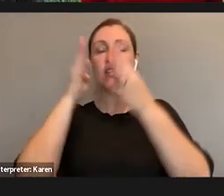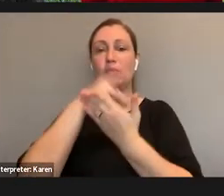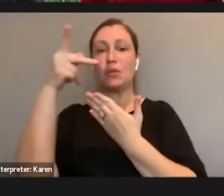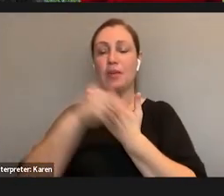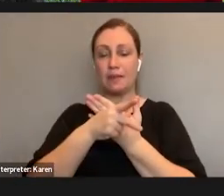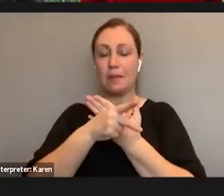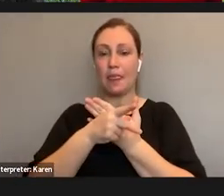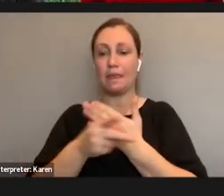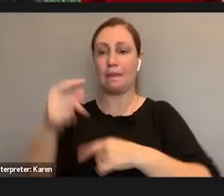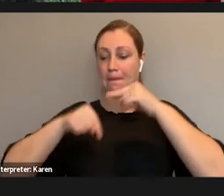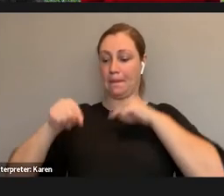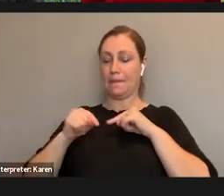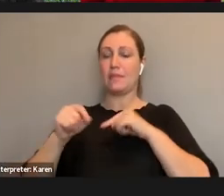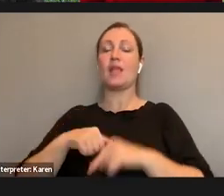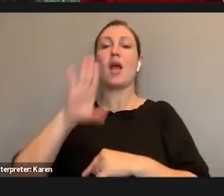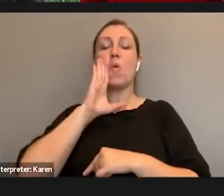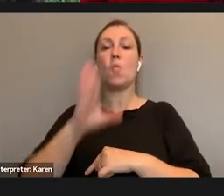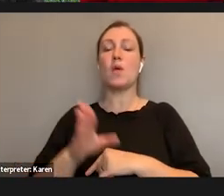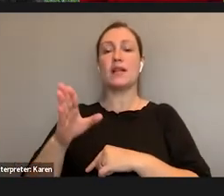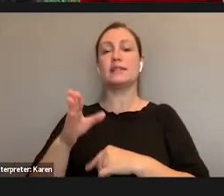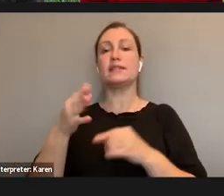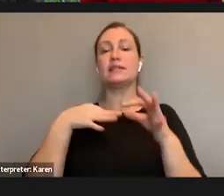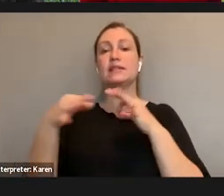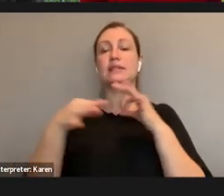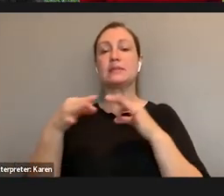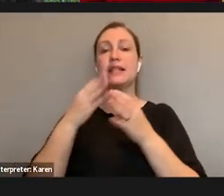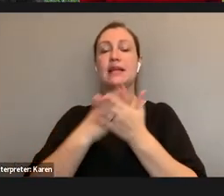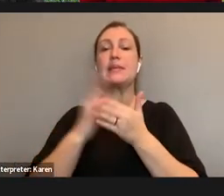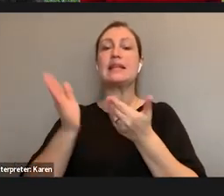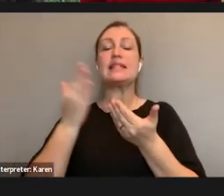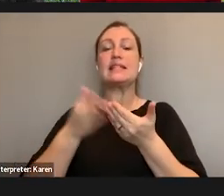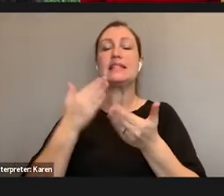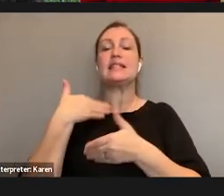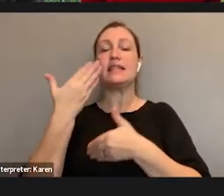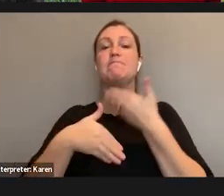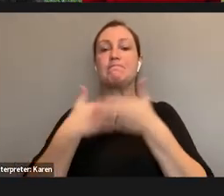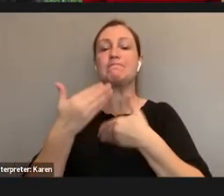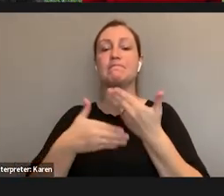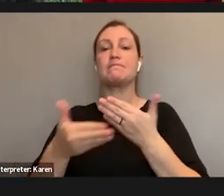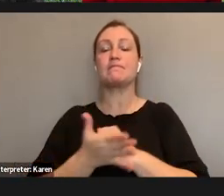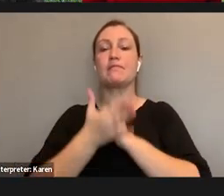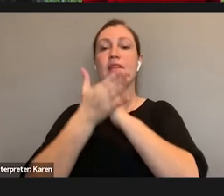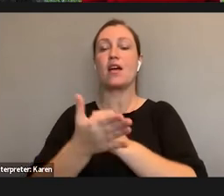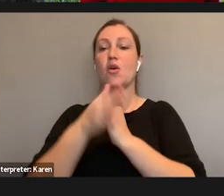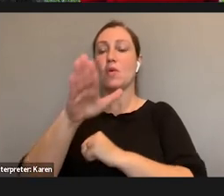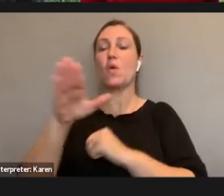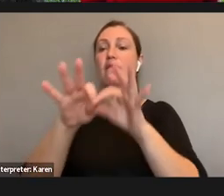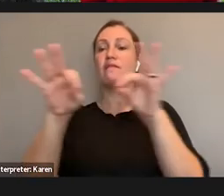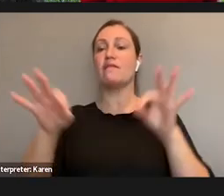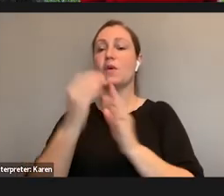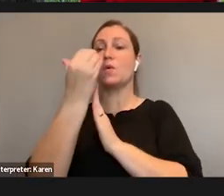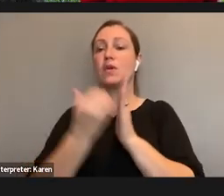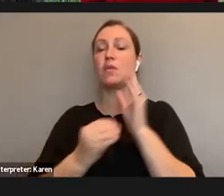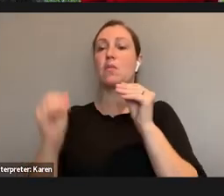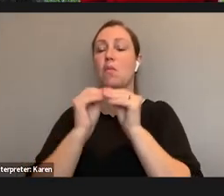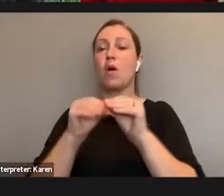quickly about some easy steps that everyone can take to make their field courses more accessible and inclusive.